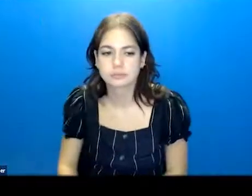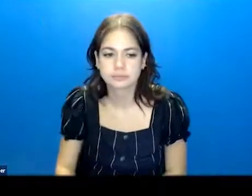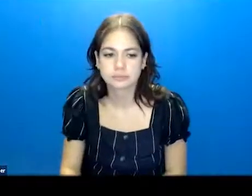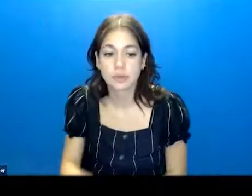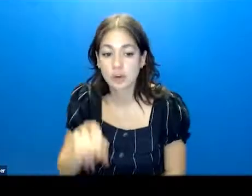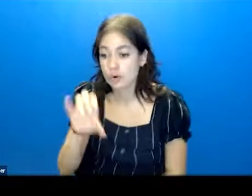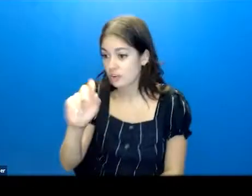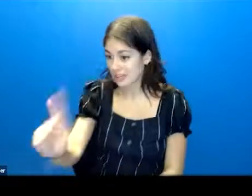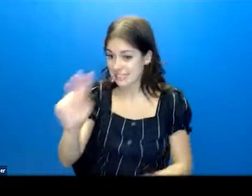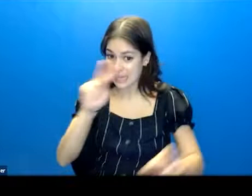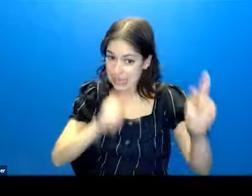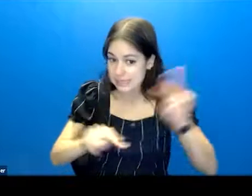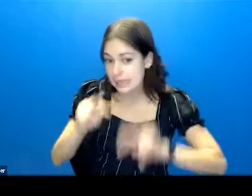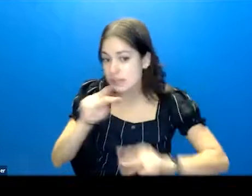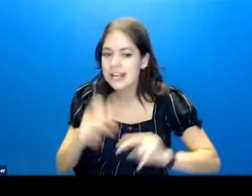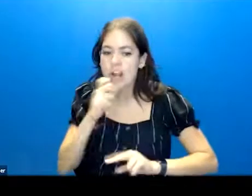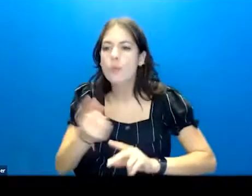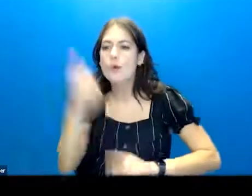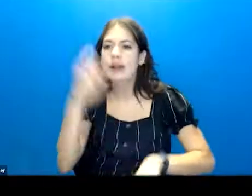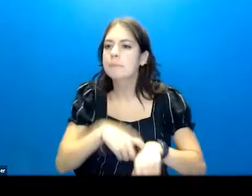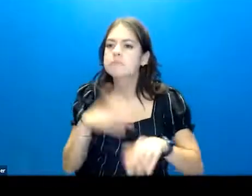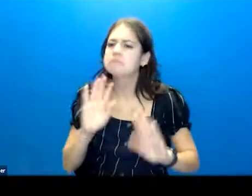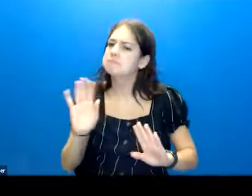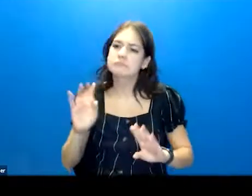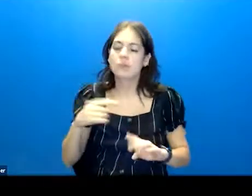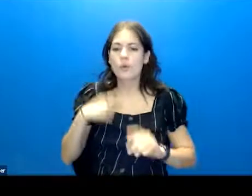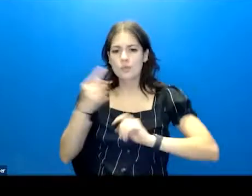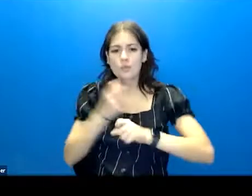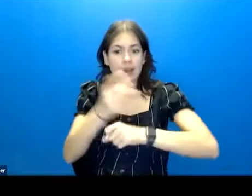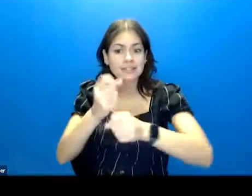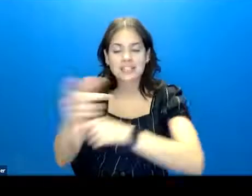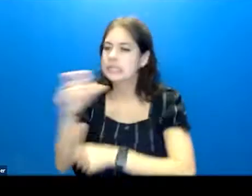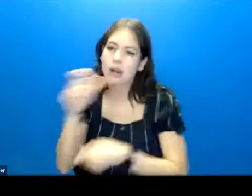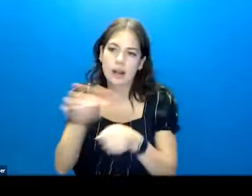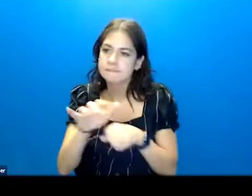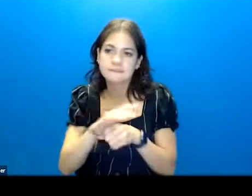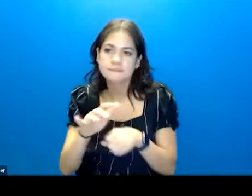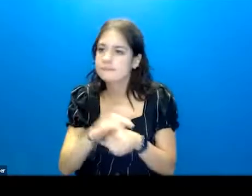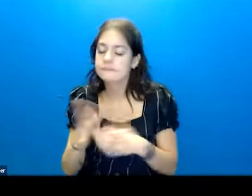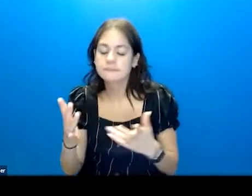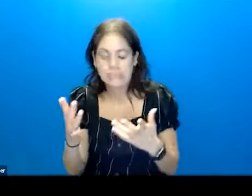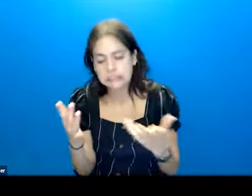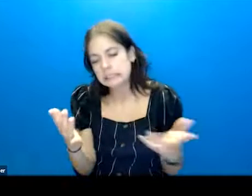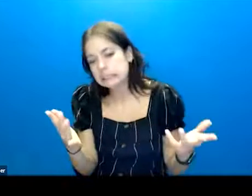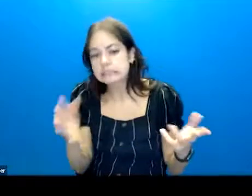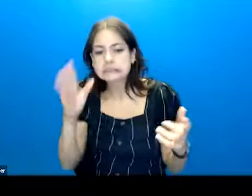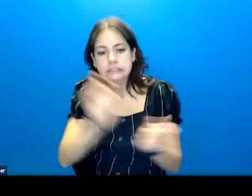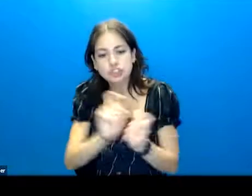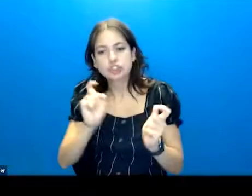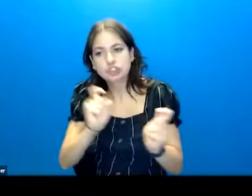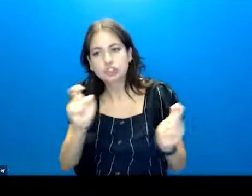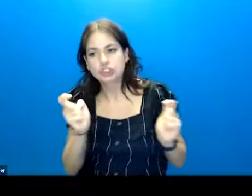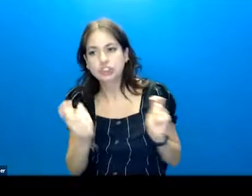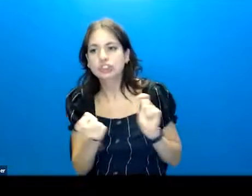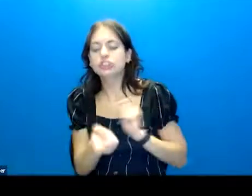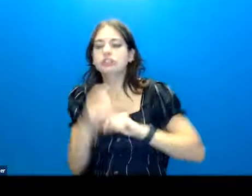Risk assessment isn't a single event. Doing it once a year is not enough. It changes over